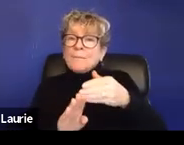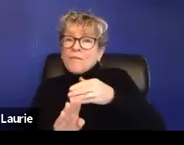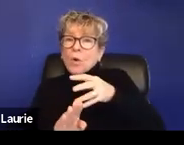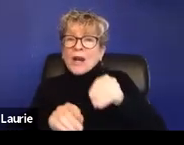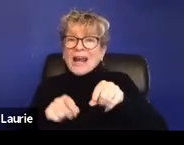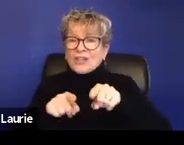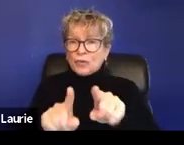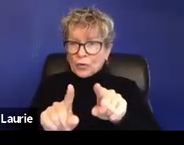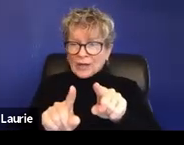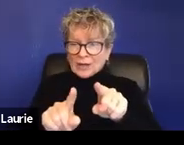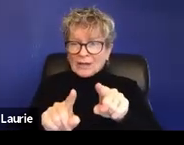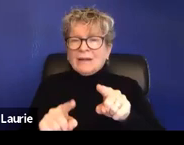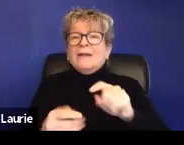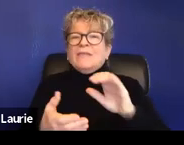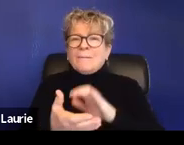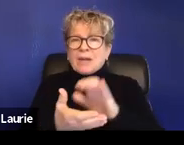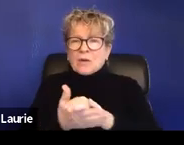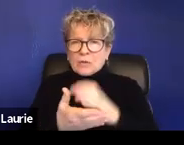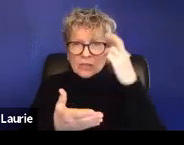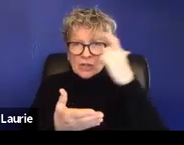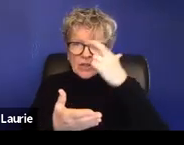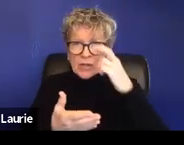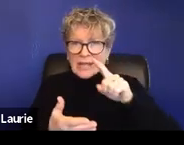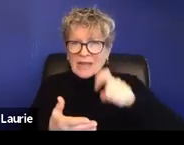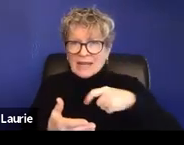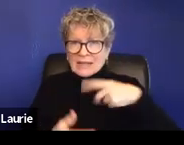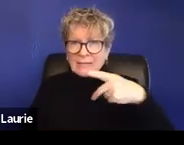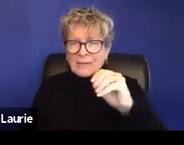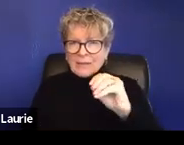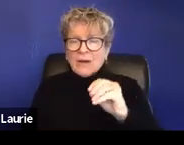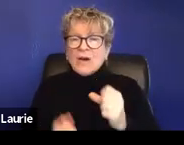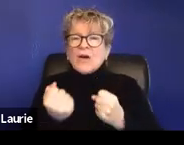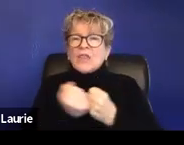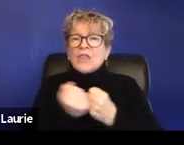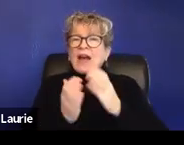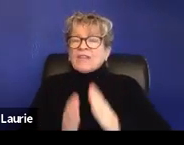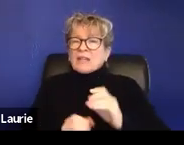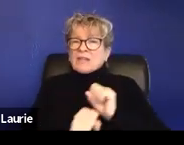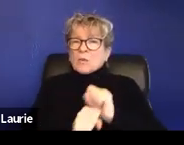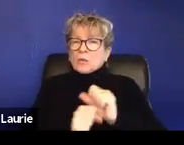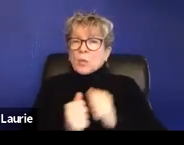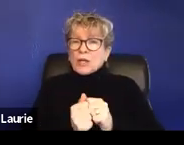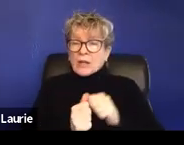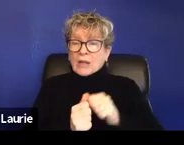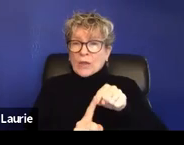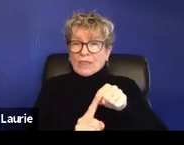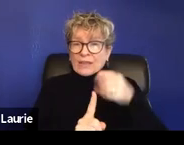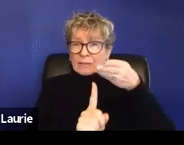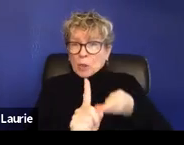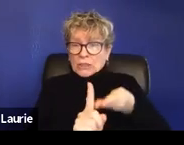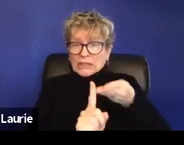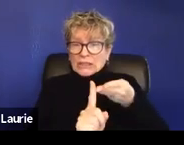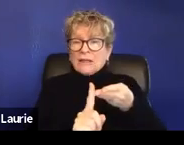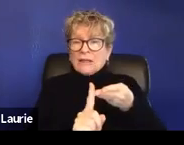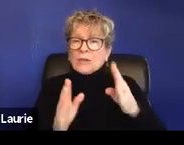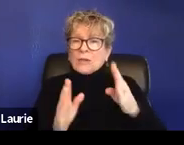survivor needed the protection order, this, the advocate who was working with the survivor was paying attention and